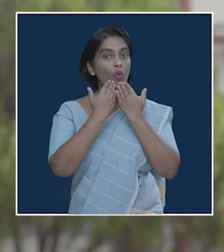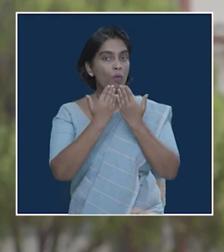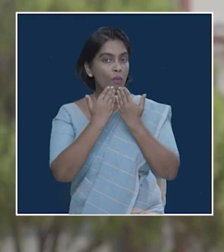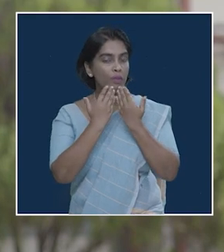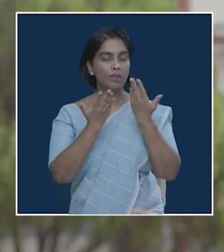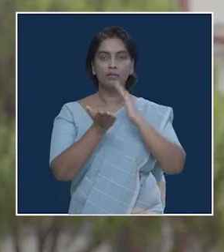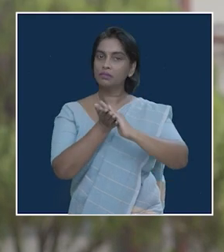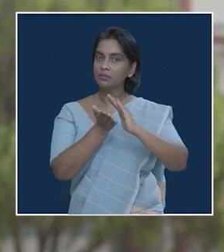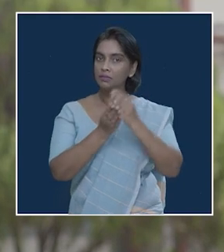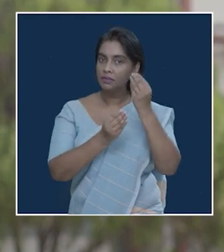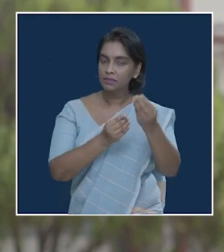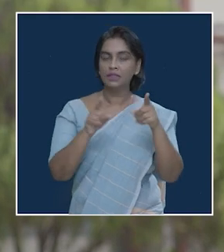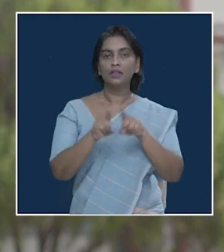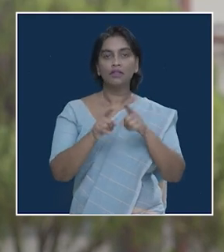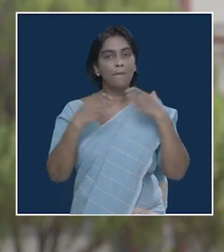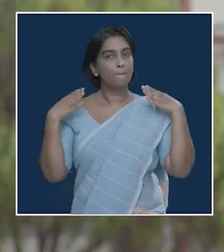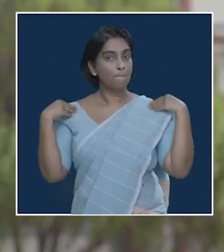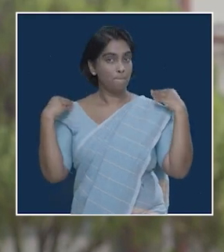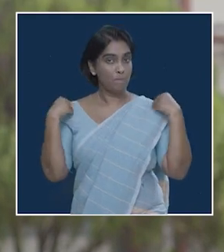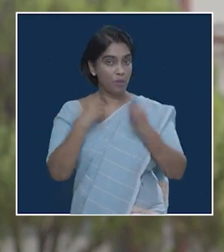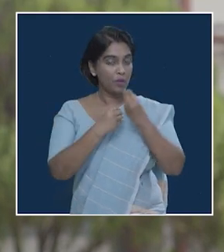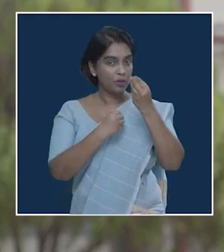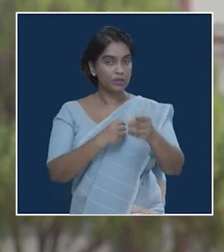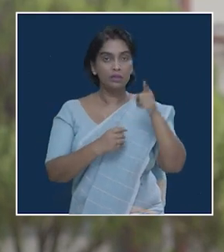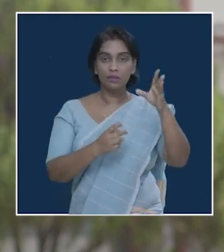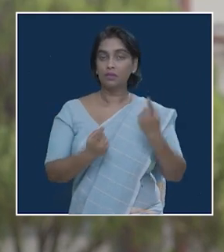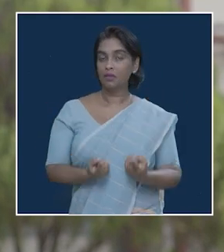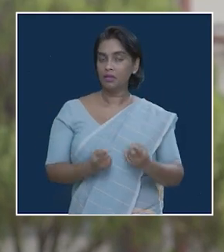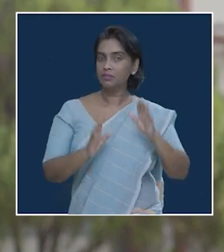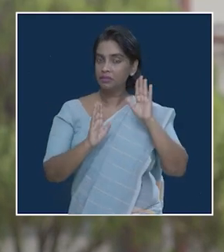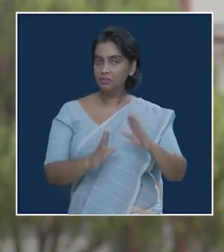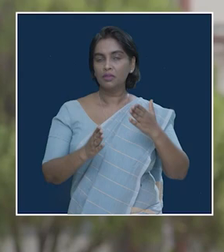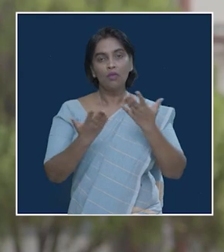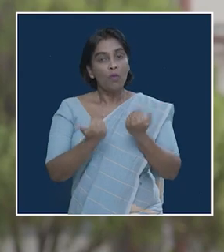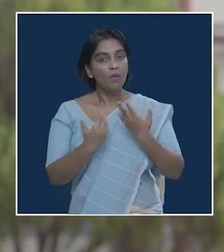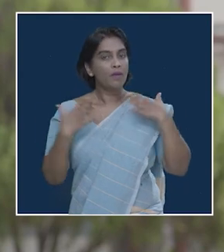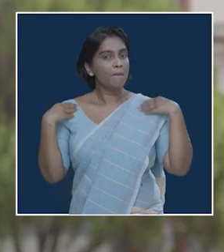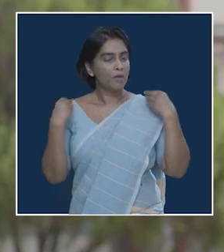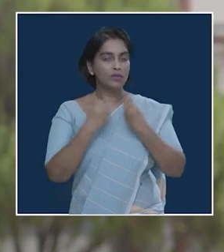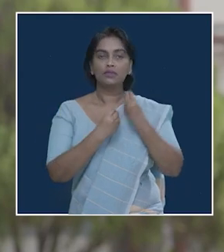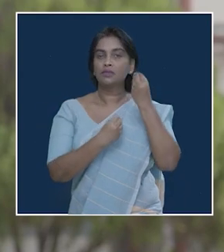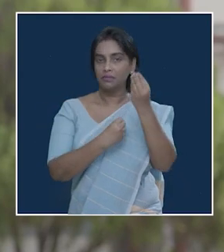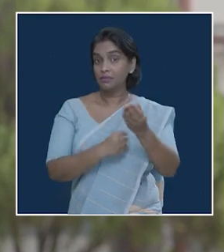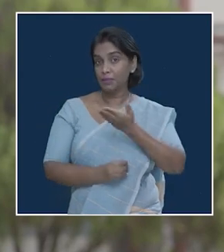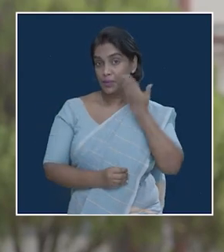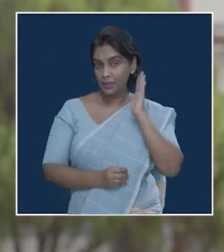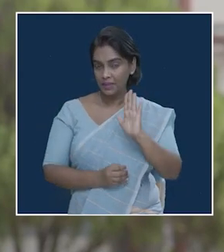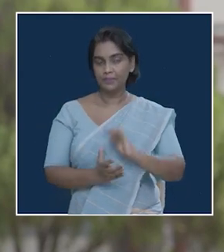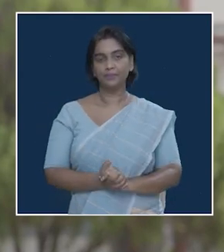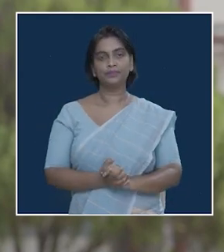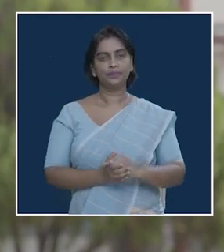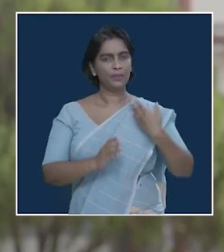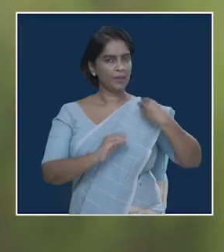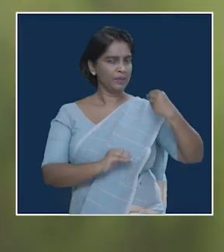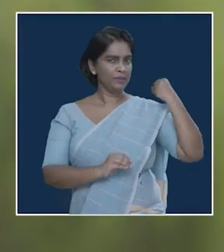We the same thing. We have to able thing. We have to be able do the same thing.